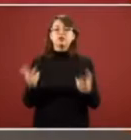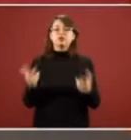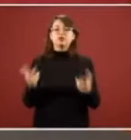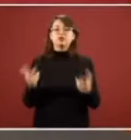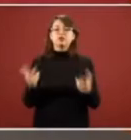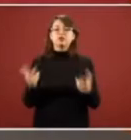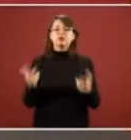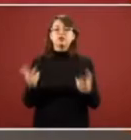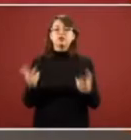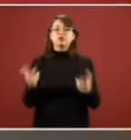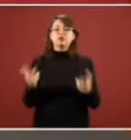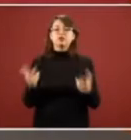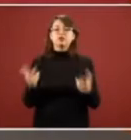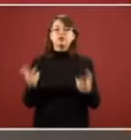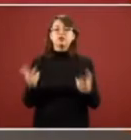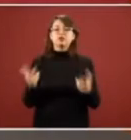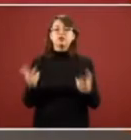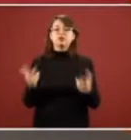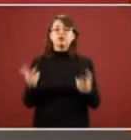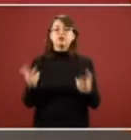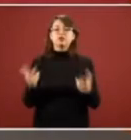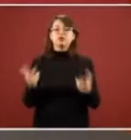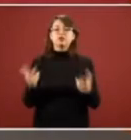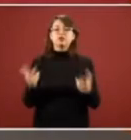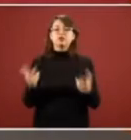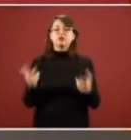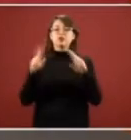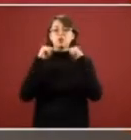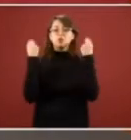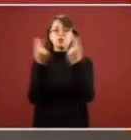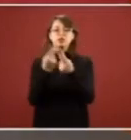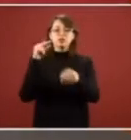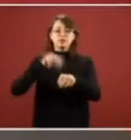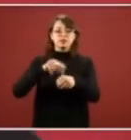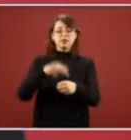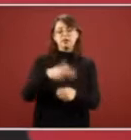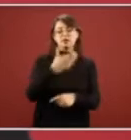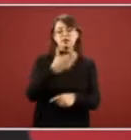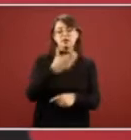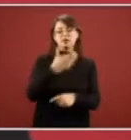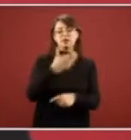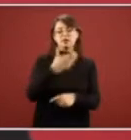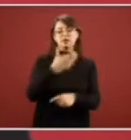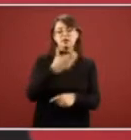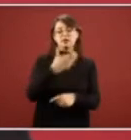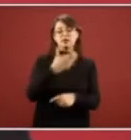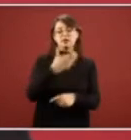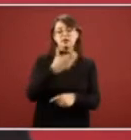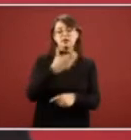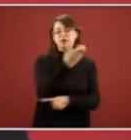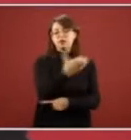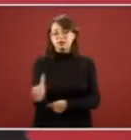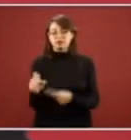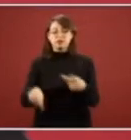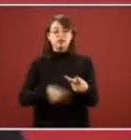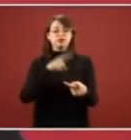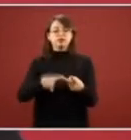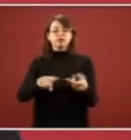where in the medical rural medical units in where in medical in in the health centers